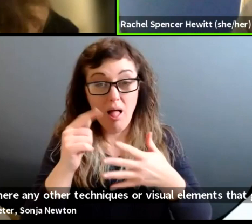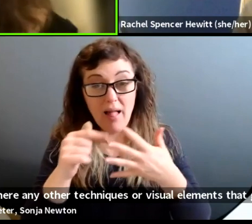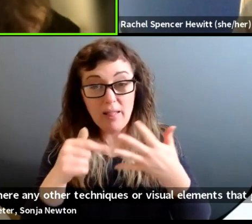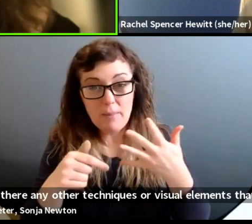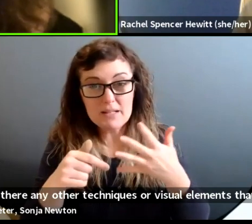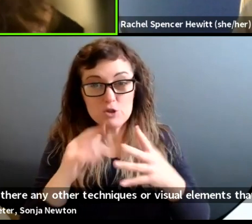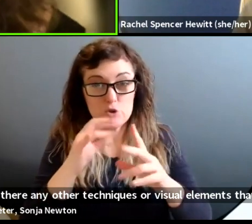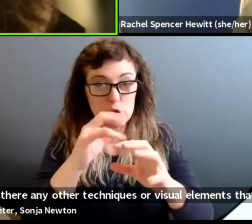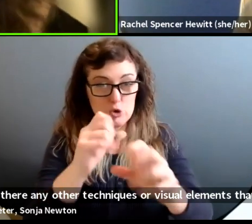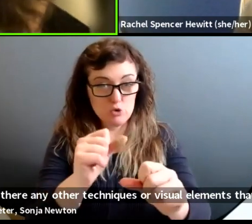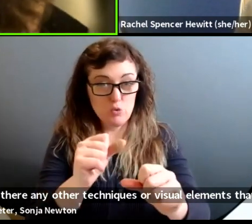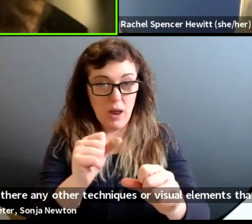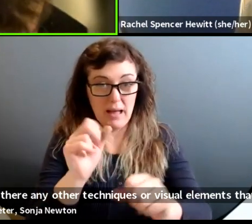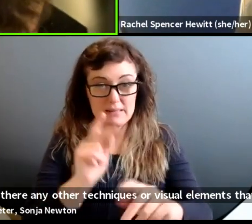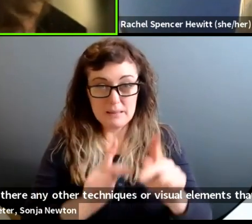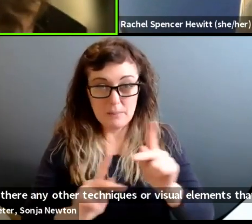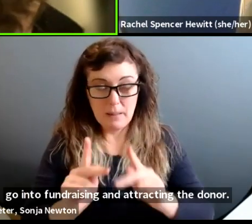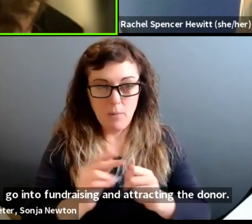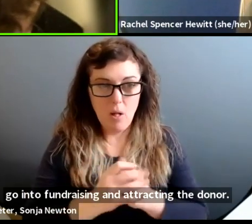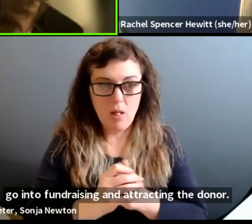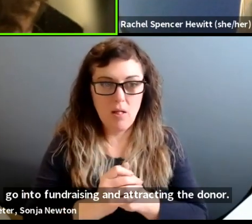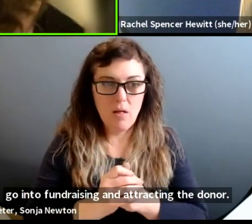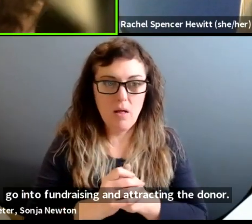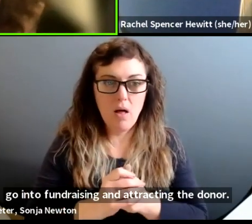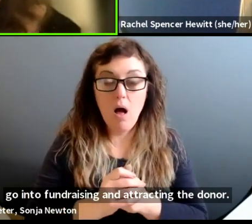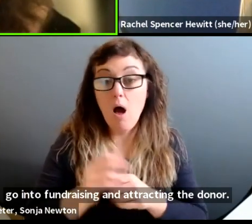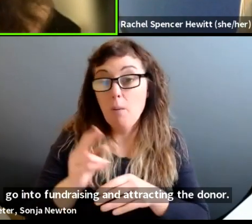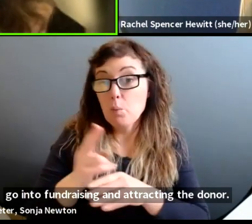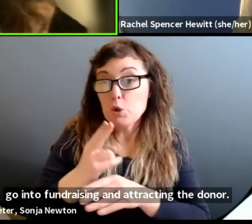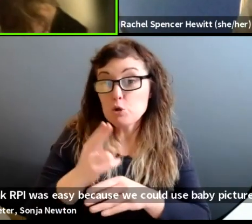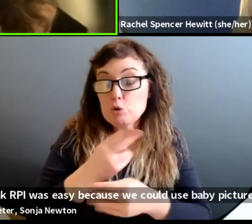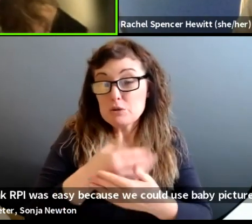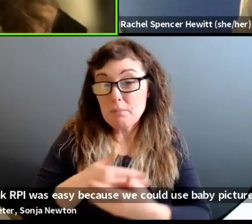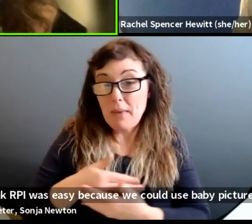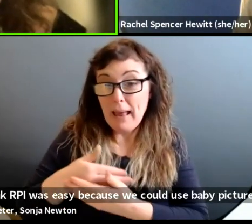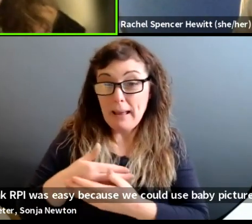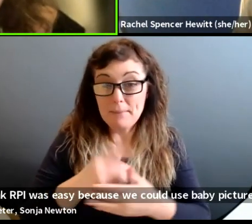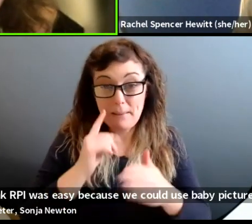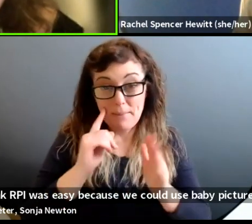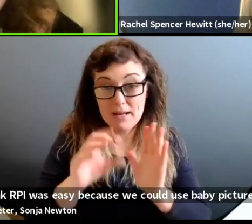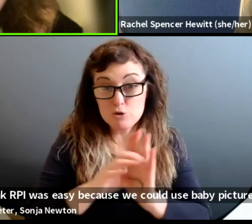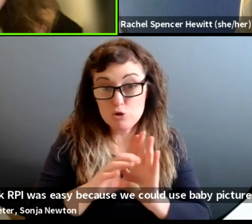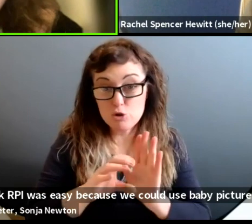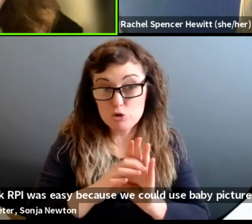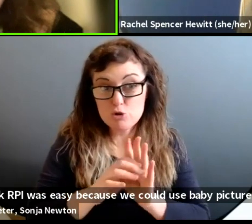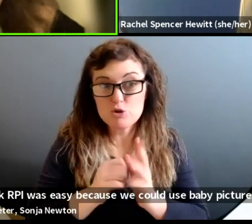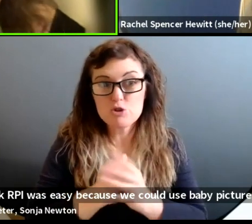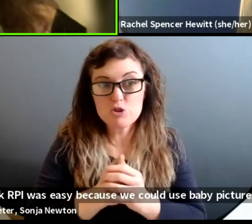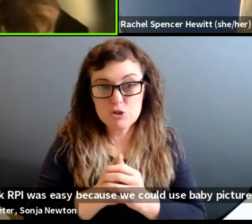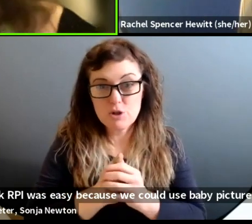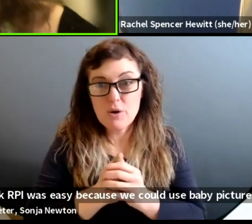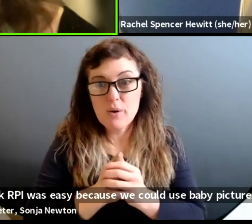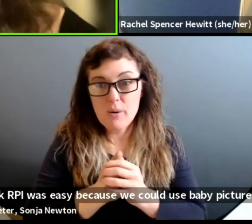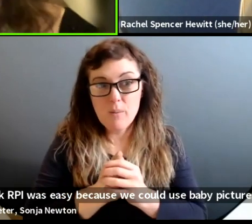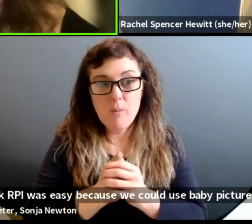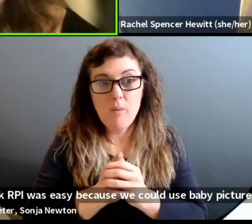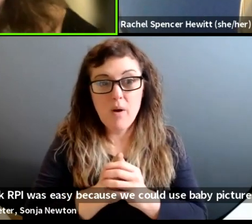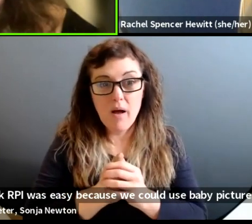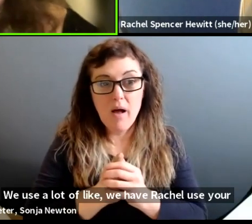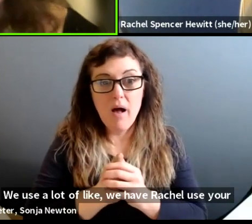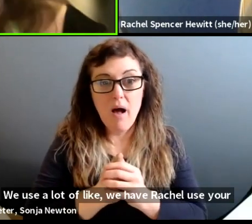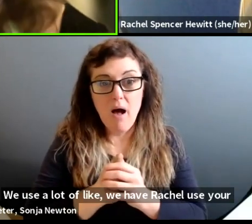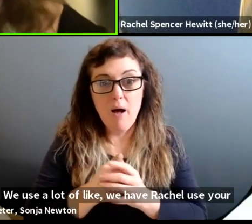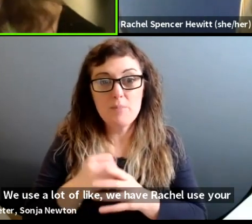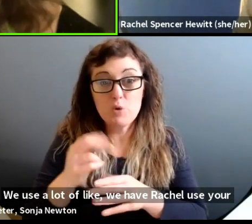I think RPI was easy because we could use baby pictures. Uh, we used a lot of like, um, we use Rachel, use your